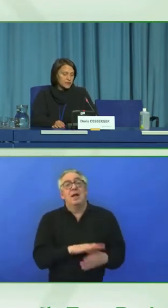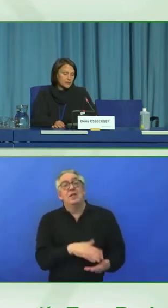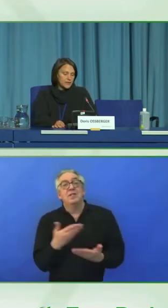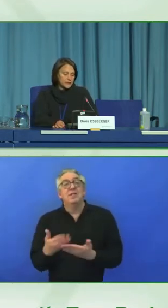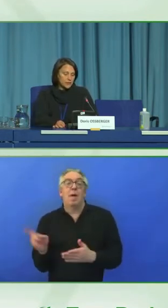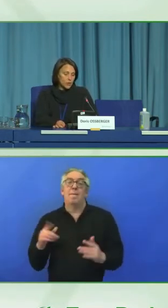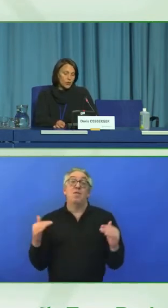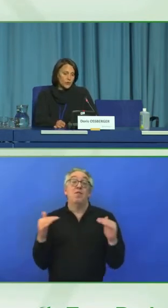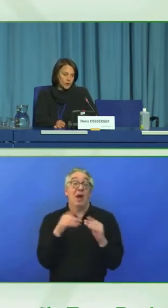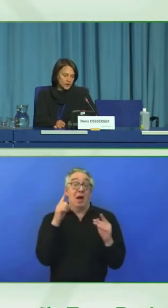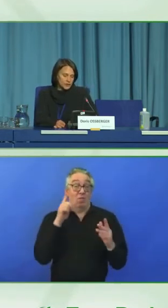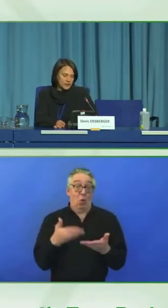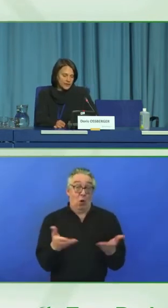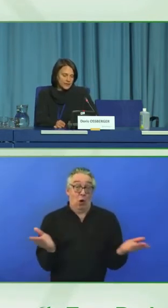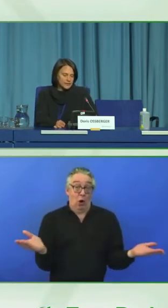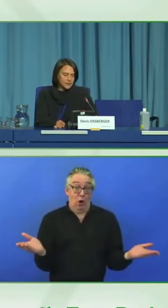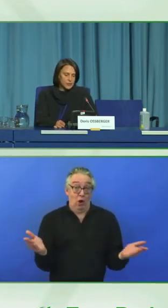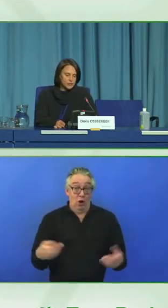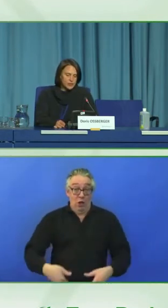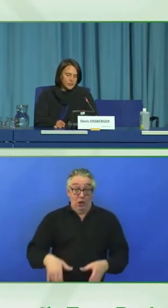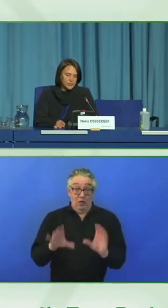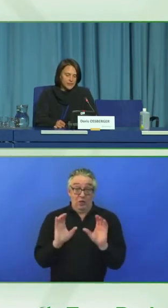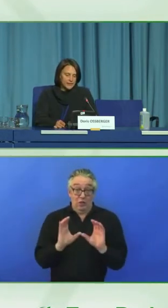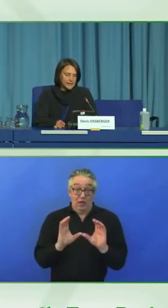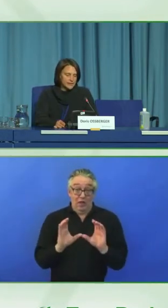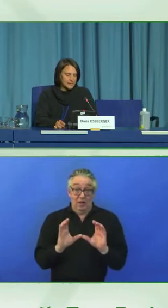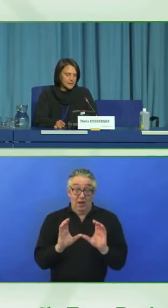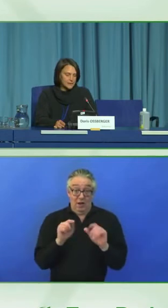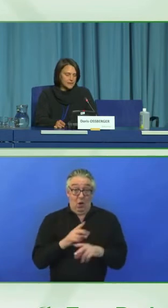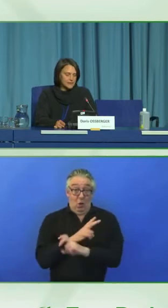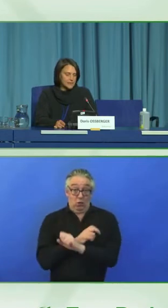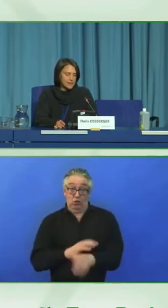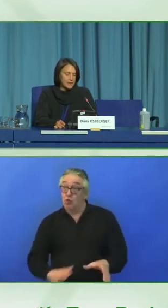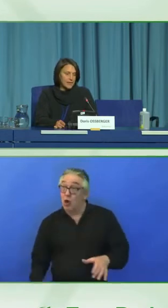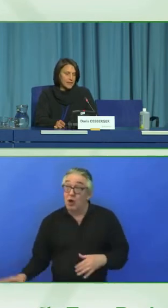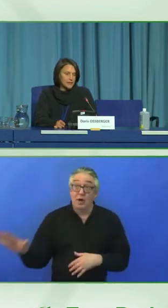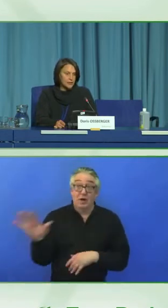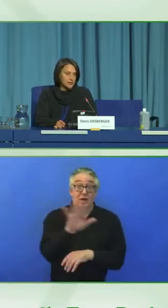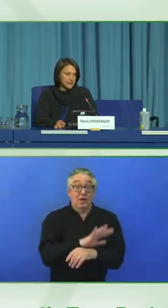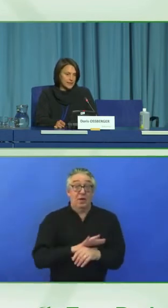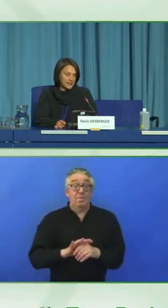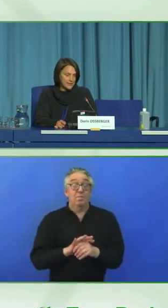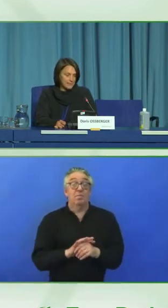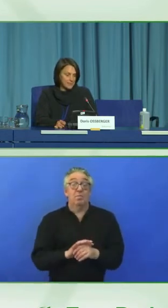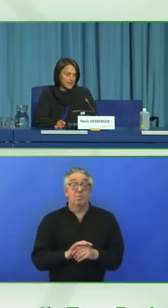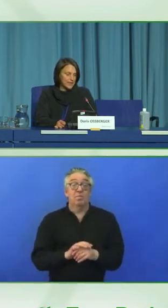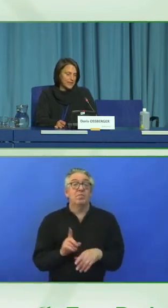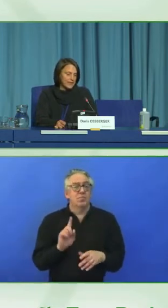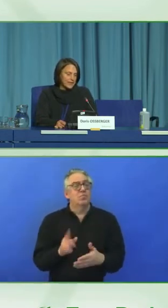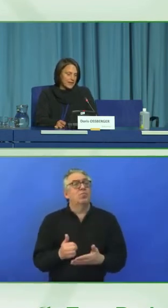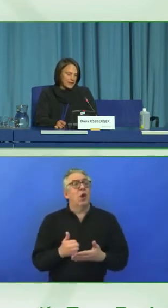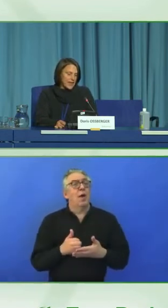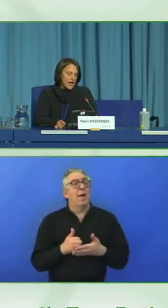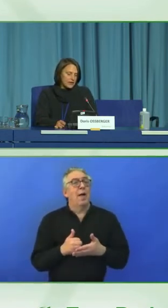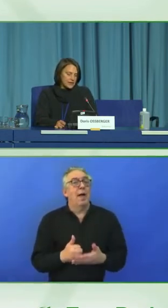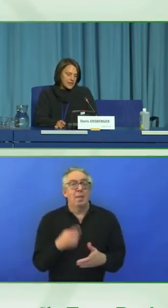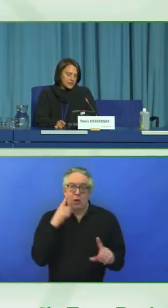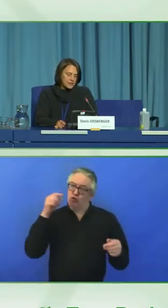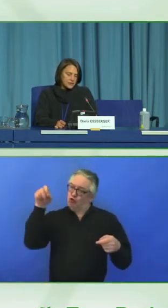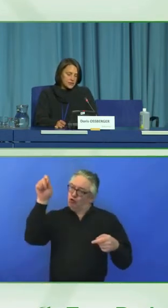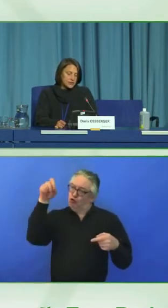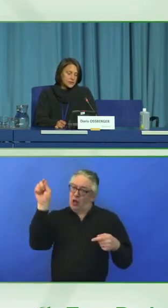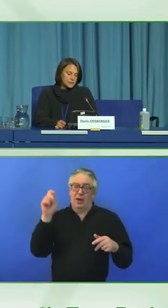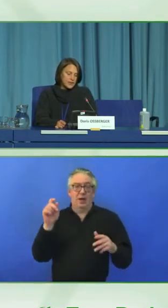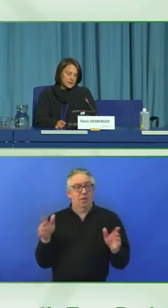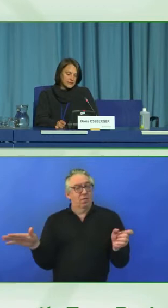which is valid all over Austria, and supposed to implement accessibility systematically and holistically. Our